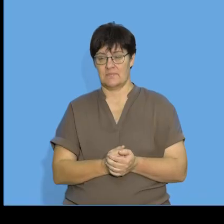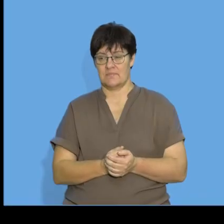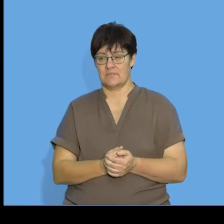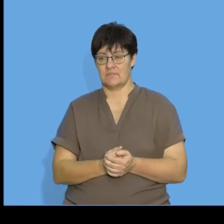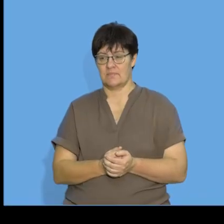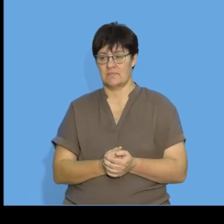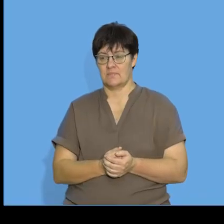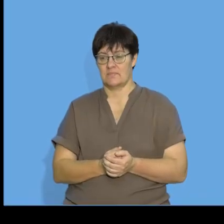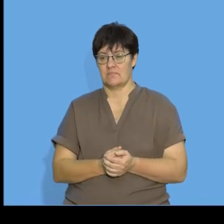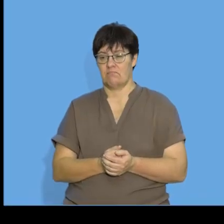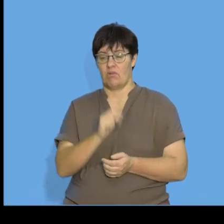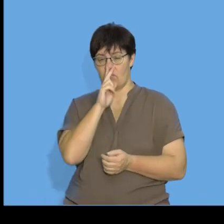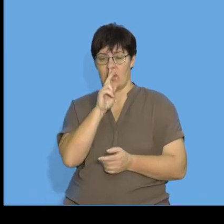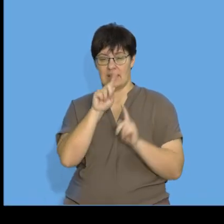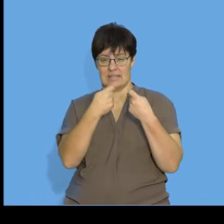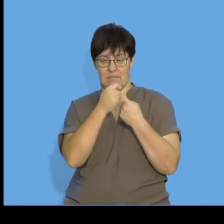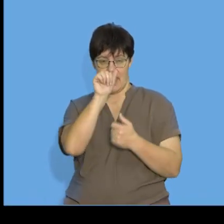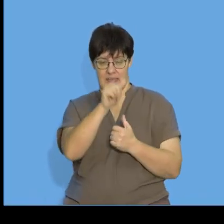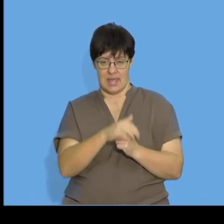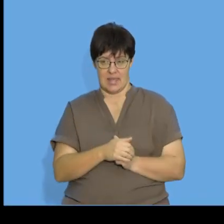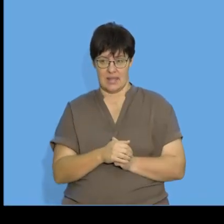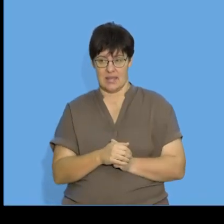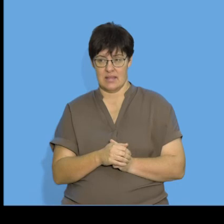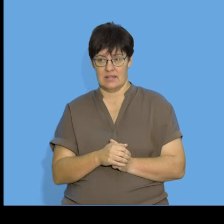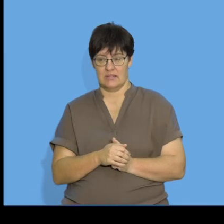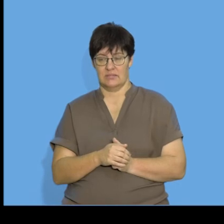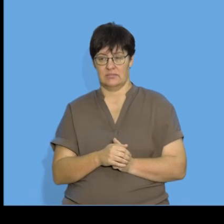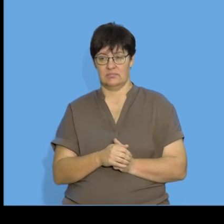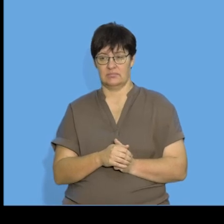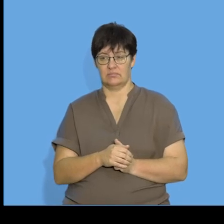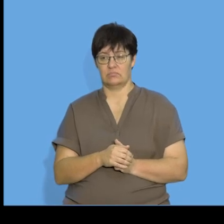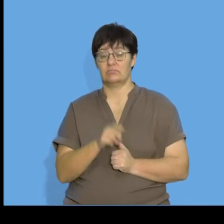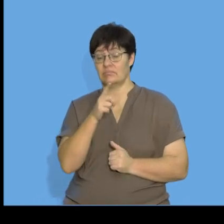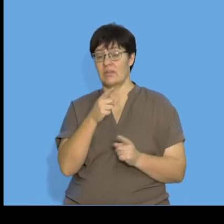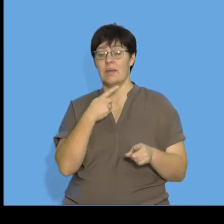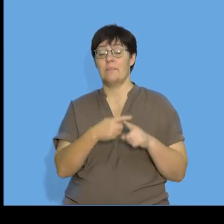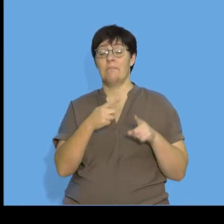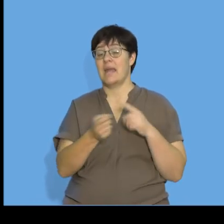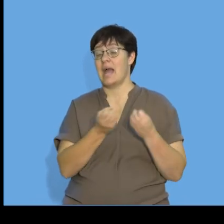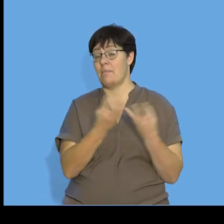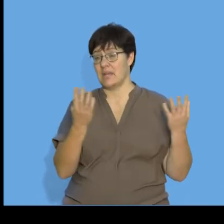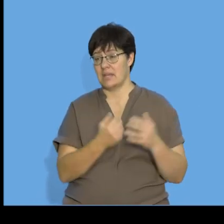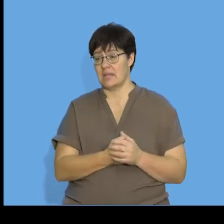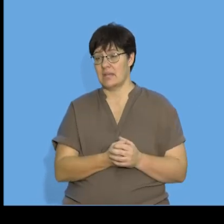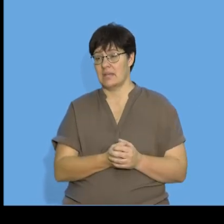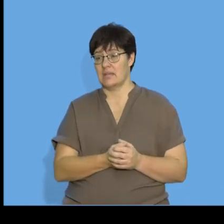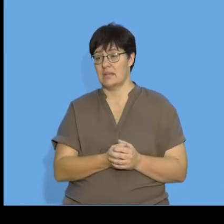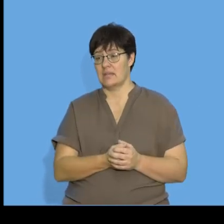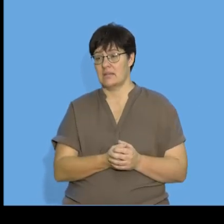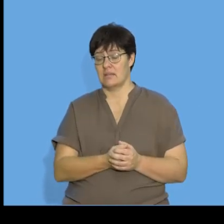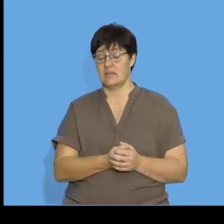great so if I'm looking at team A team A would have to play